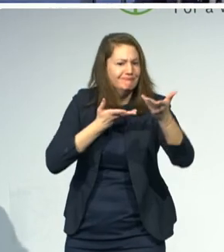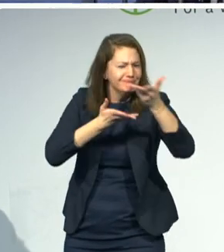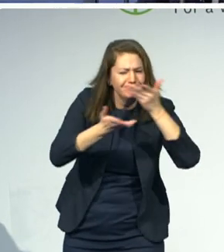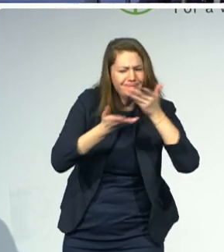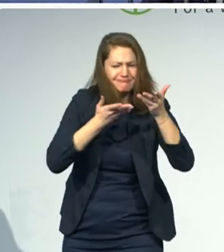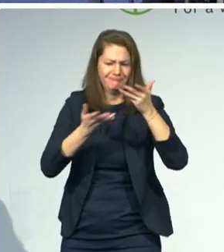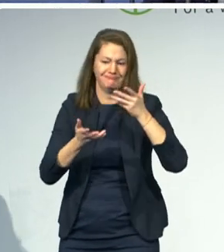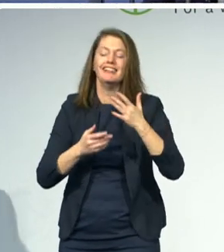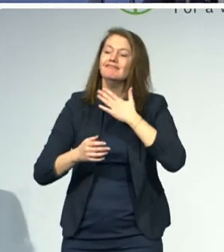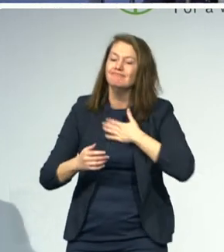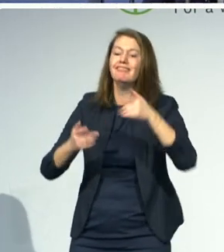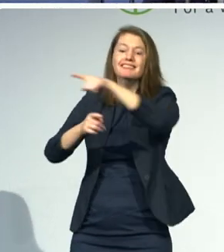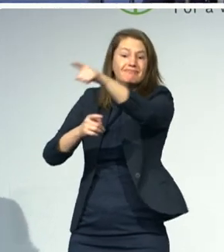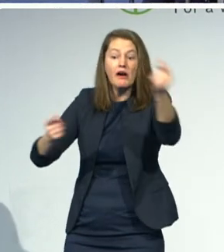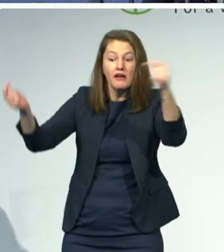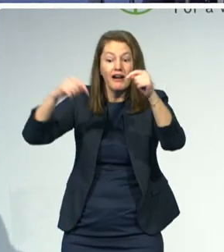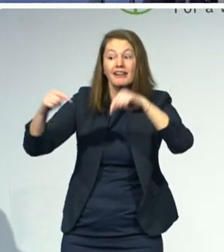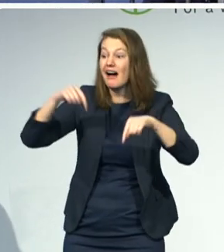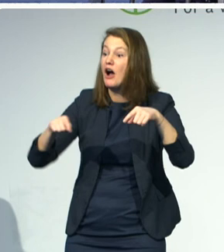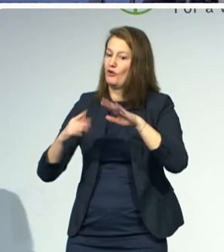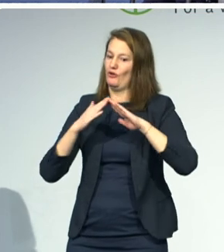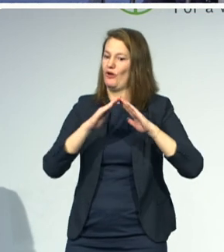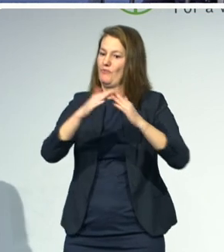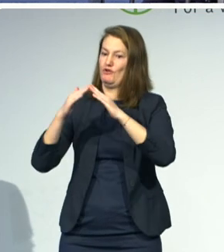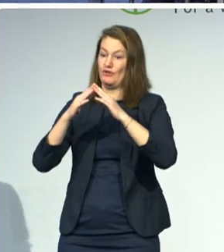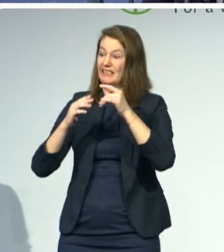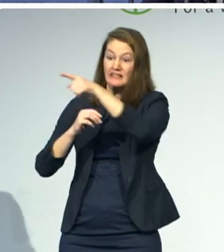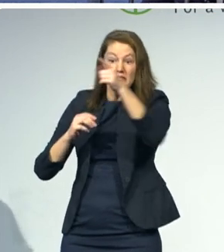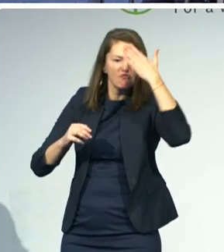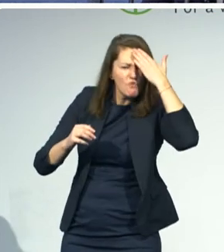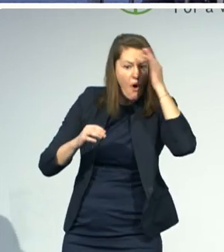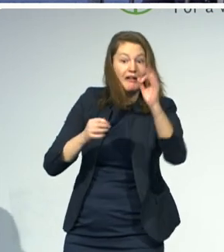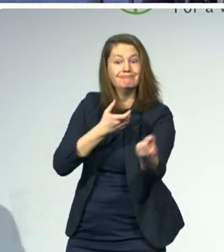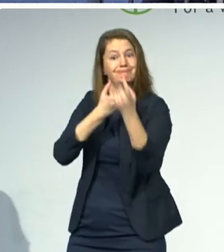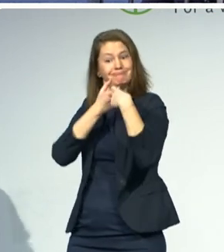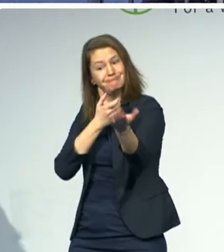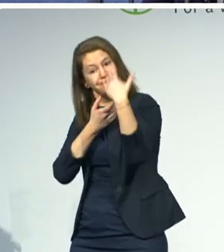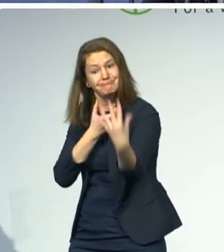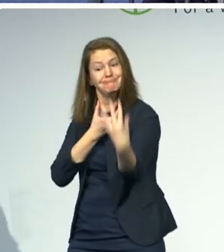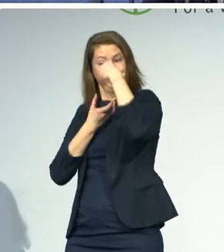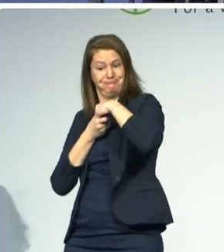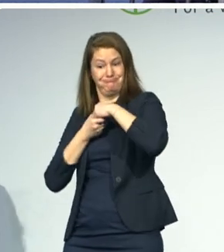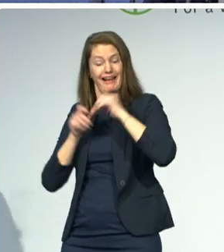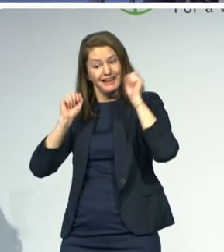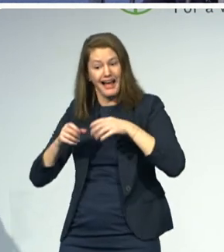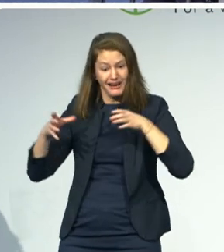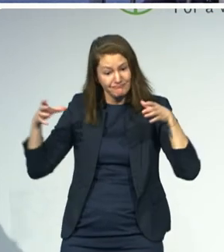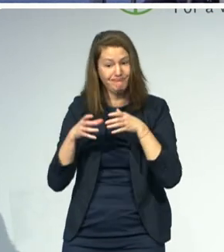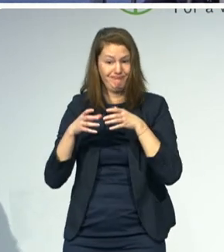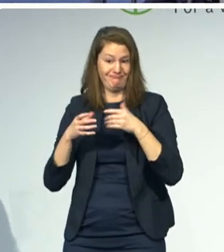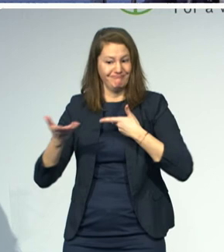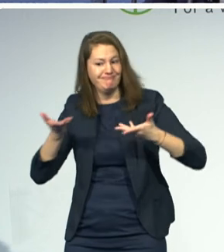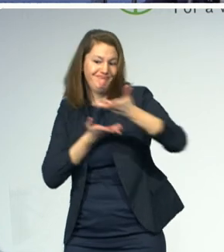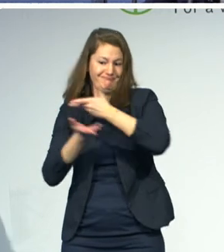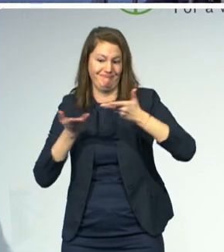community where we aim to share knowledge through documents and video footage of good practices. We will facilitate